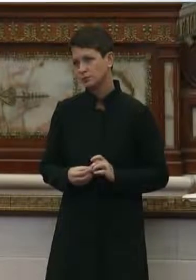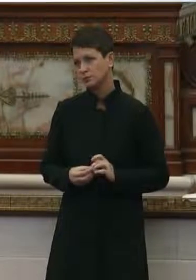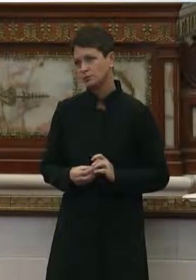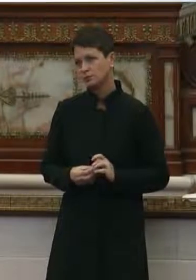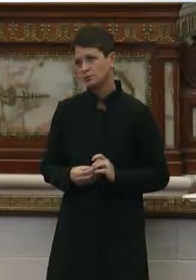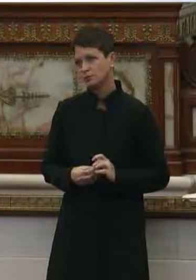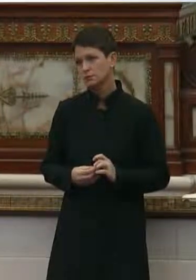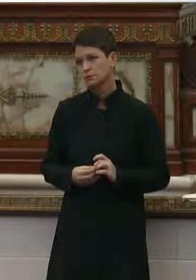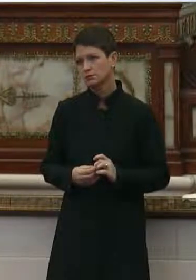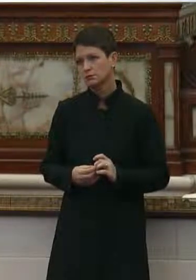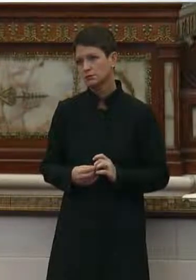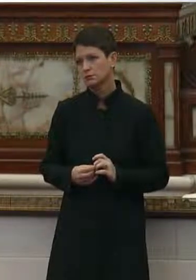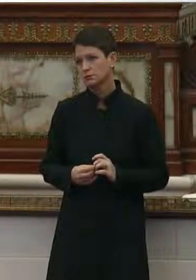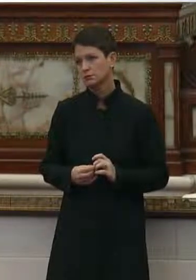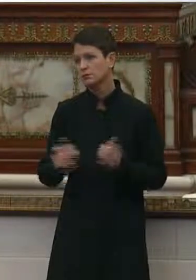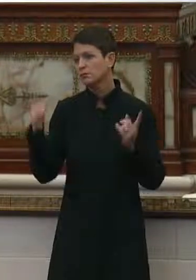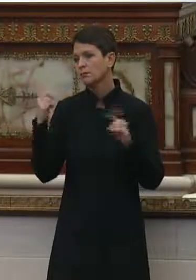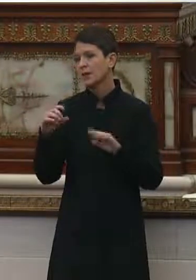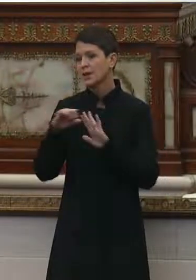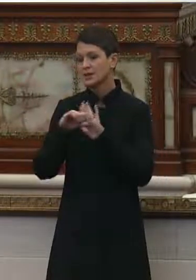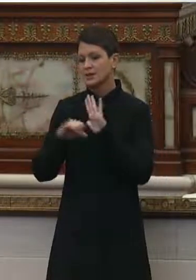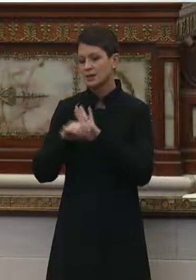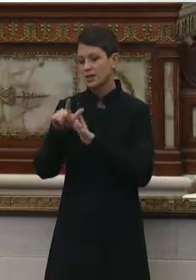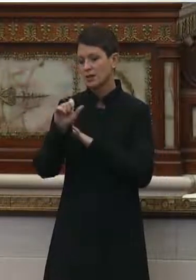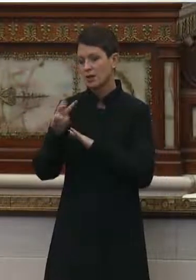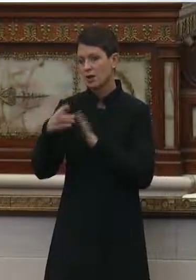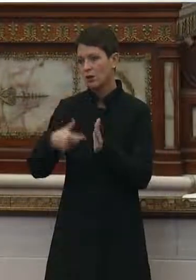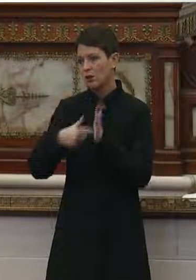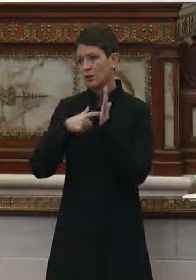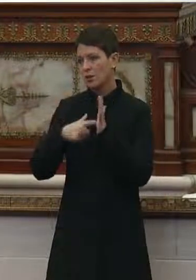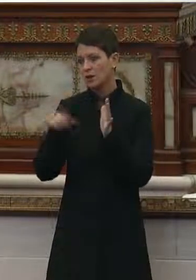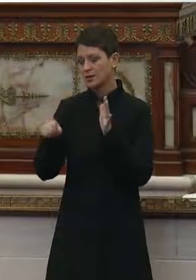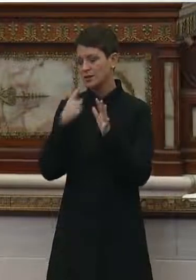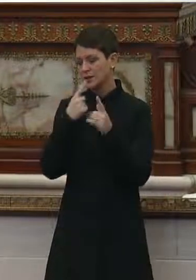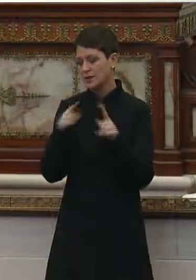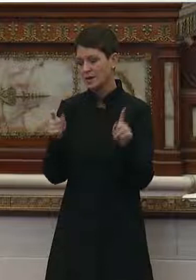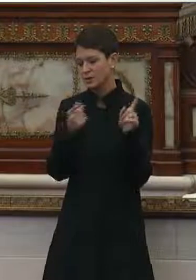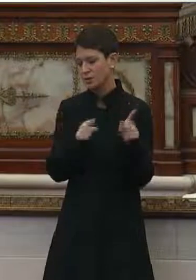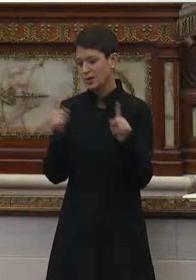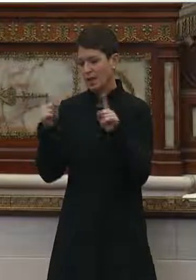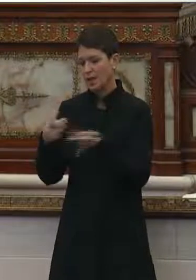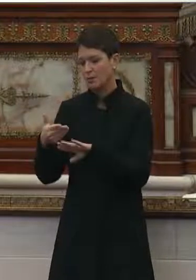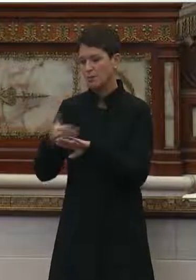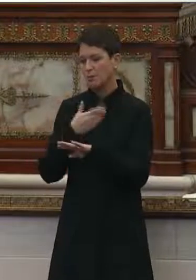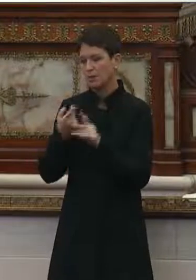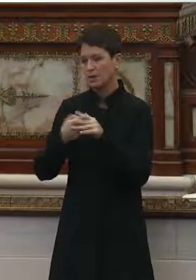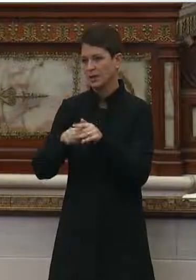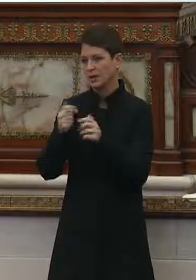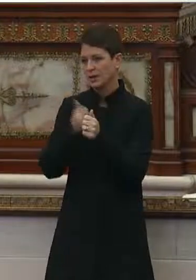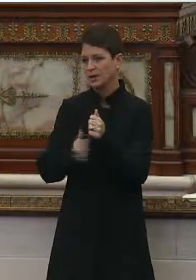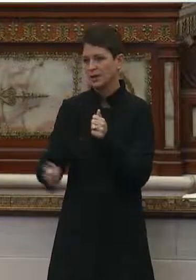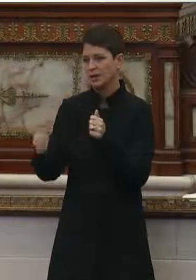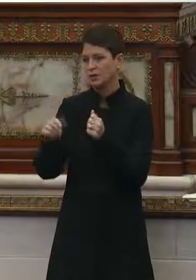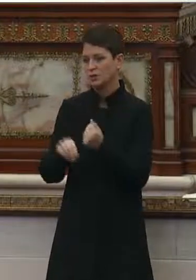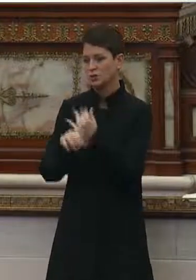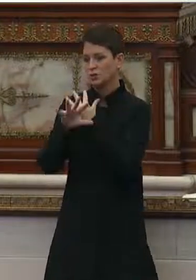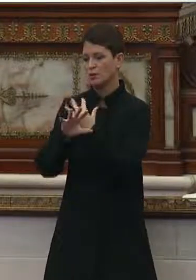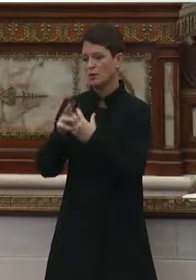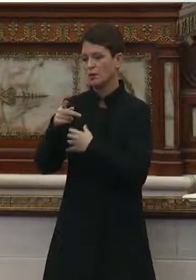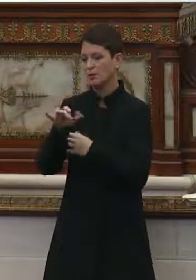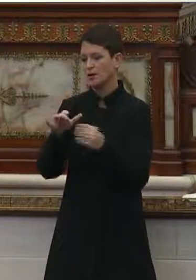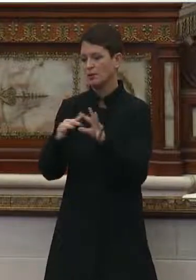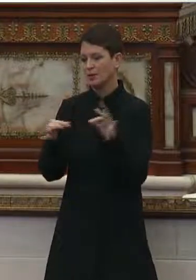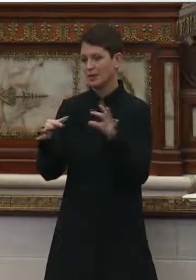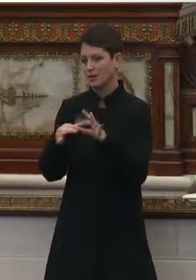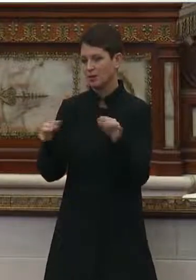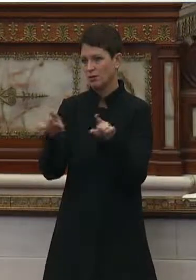I understand that state law currently requires that the following announcement be made at the beginning of every remote public hearing